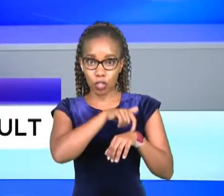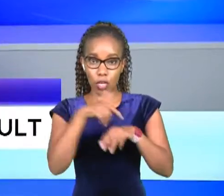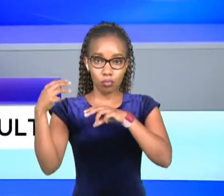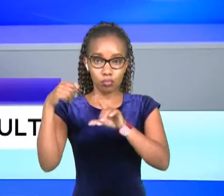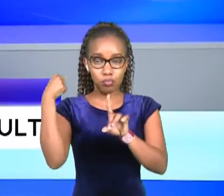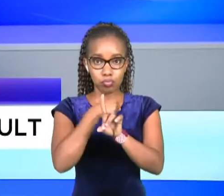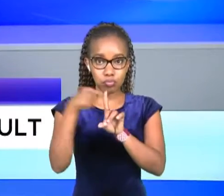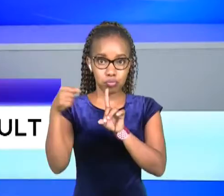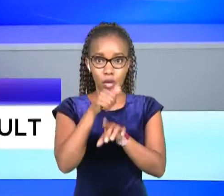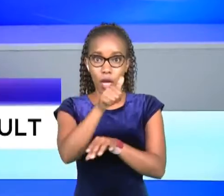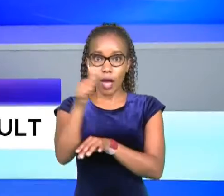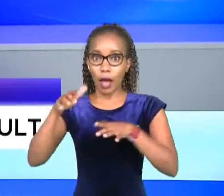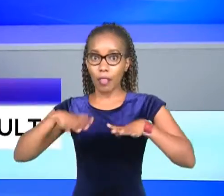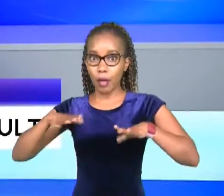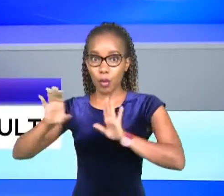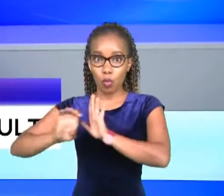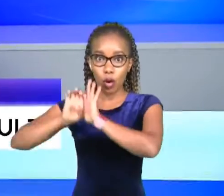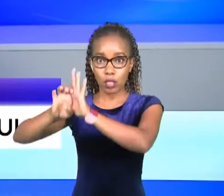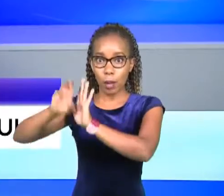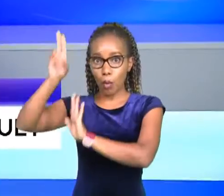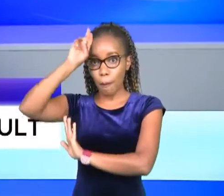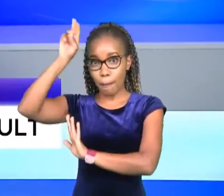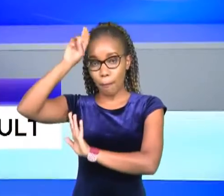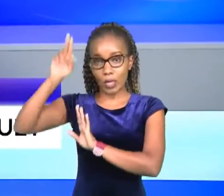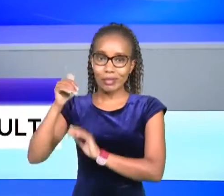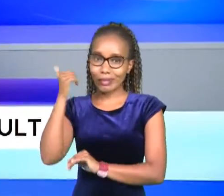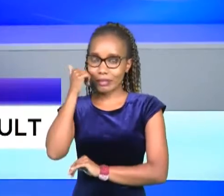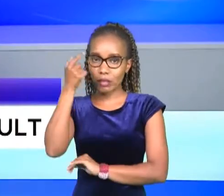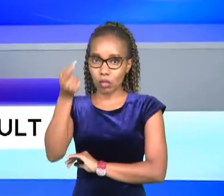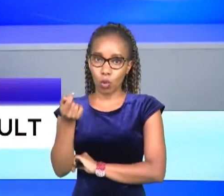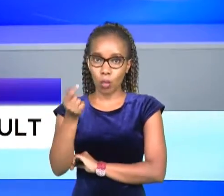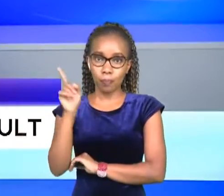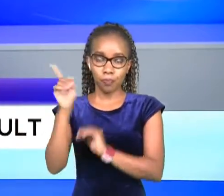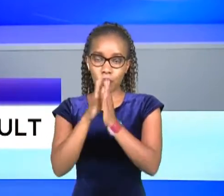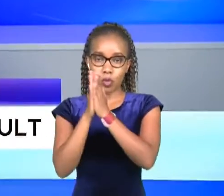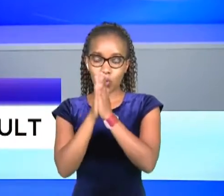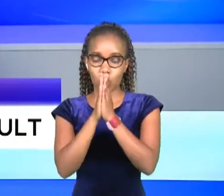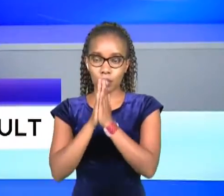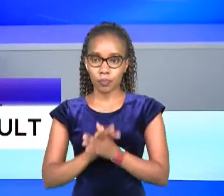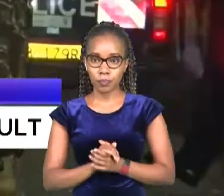others people including police officers wine joda lincoln wambogo with the story